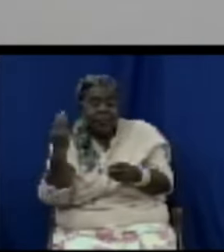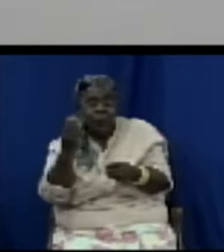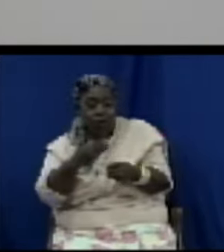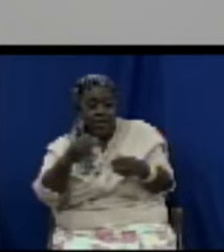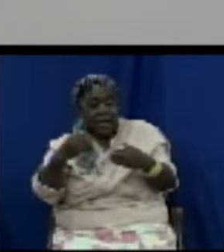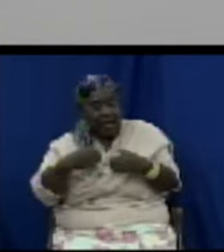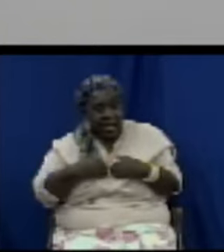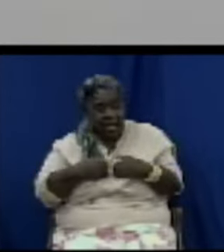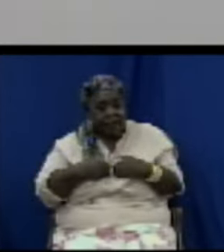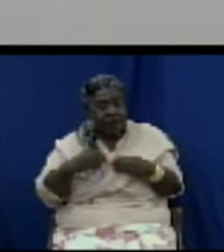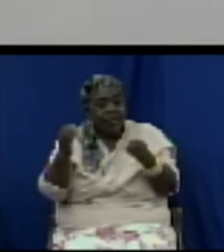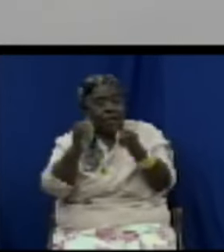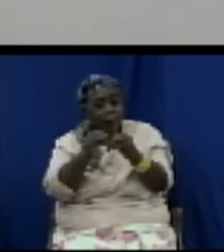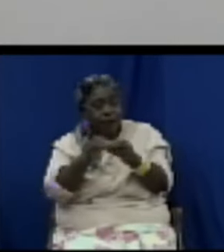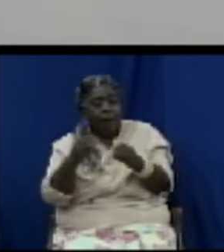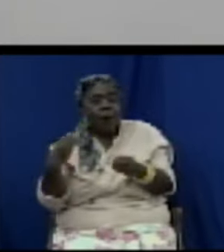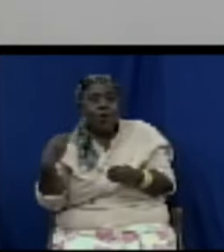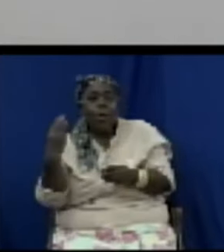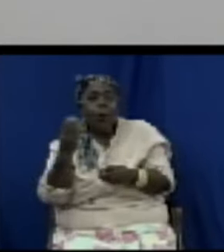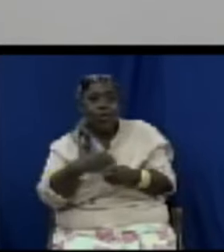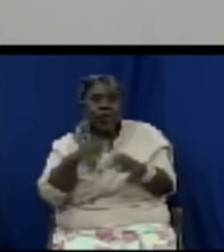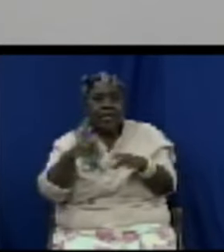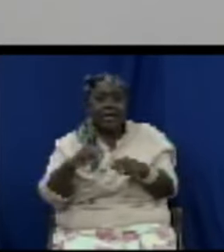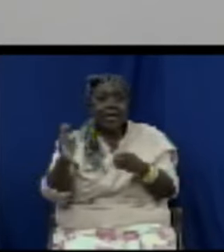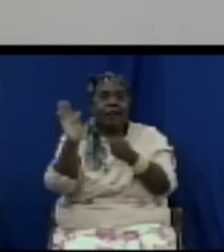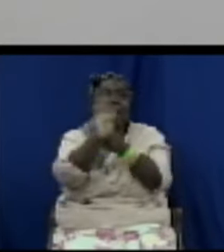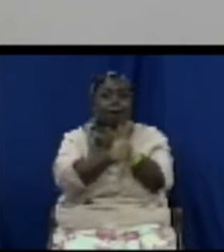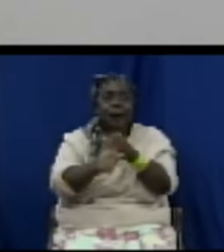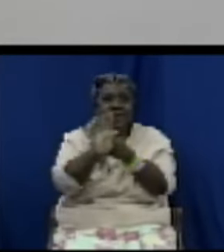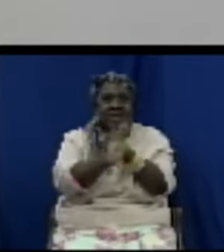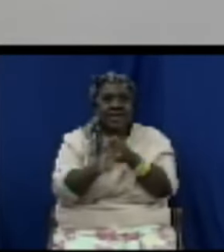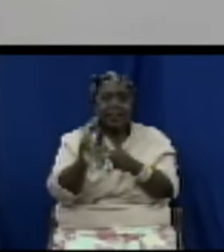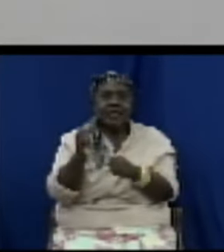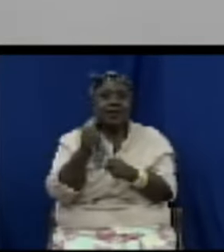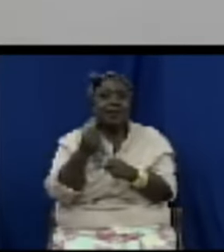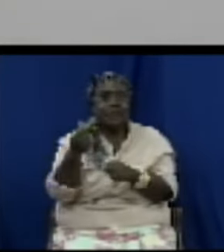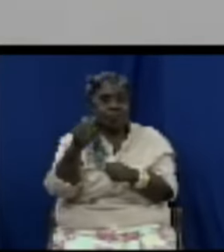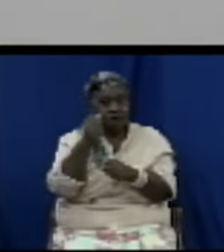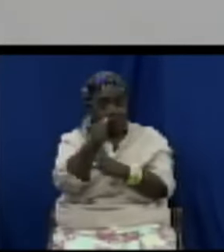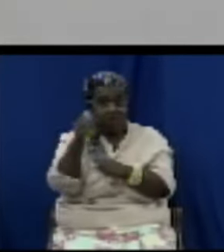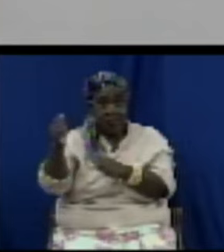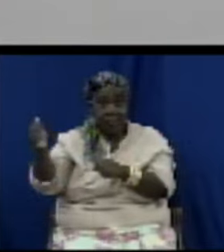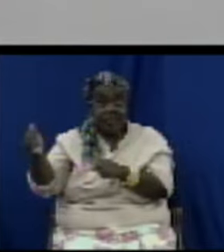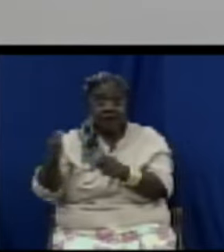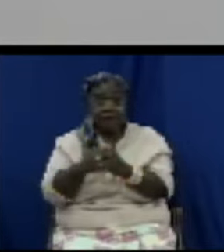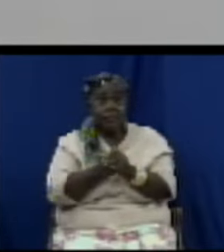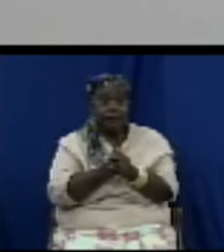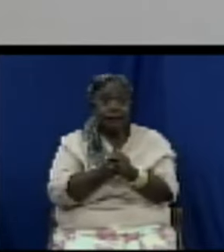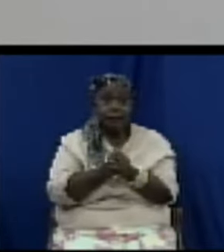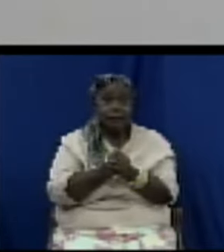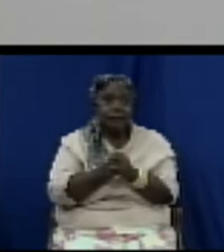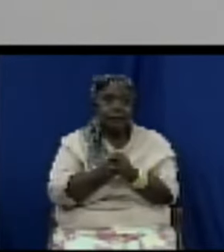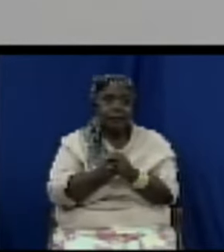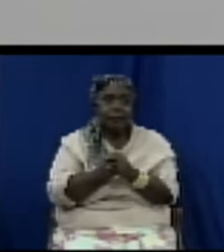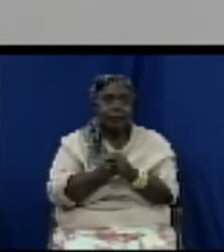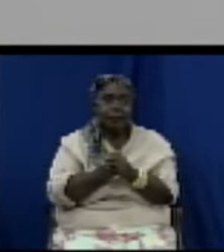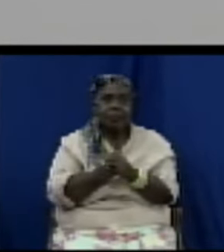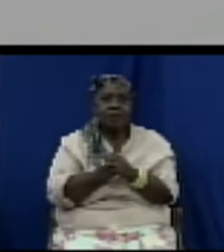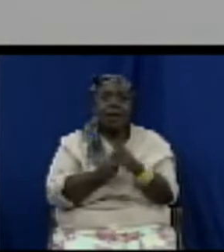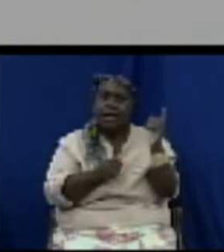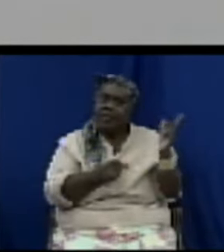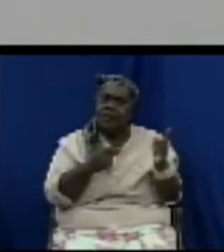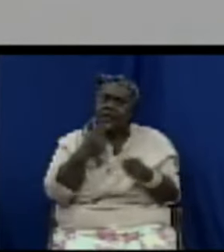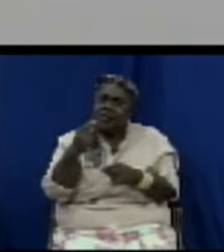to protect ourselves I must as I said in my early statement